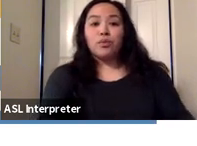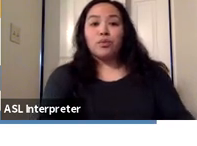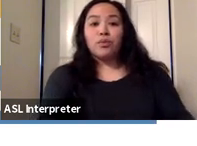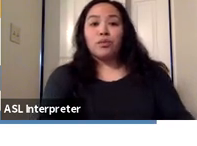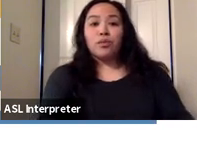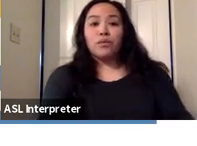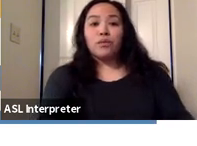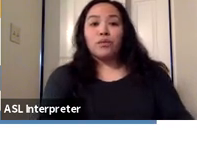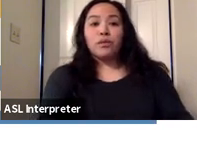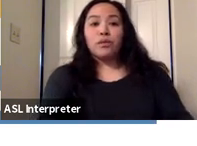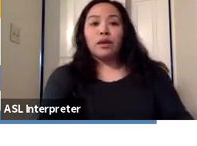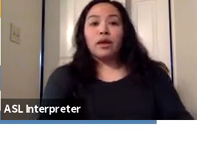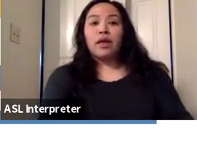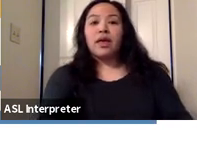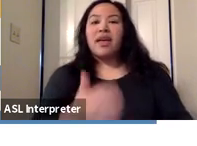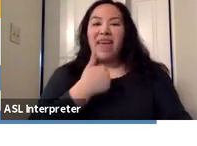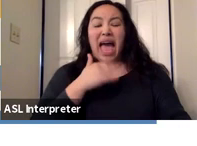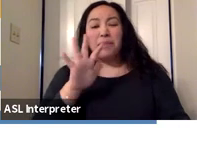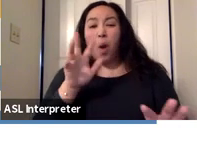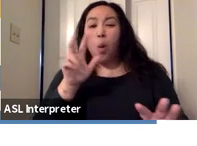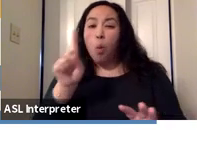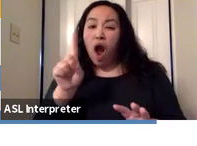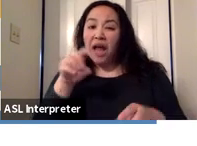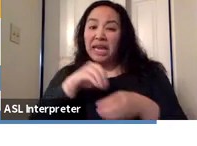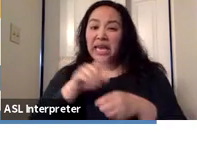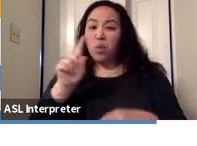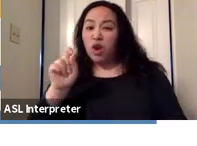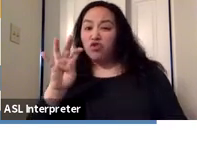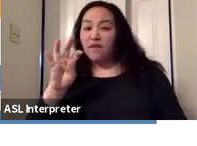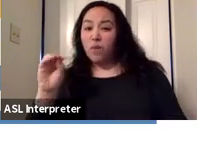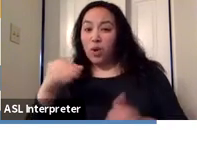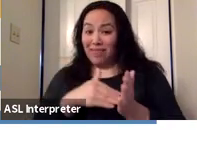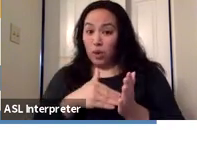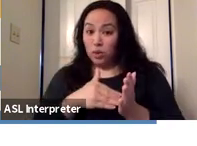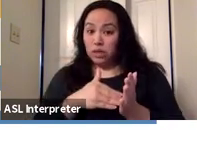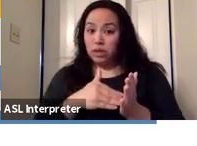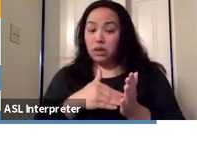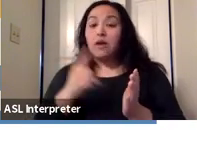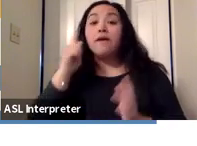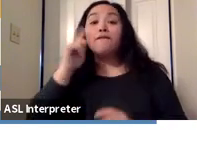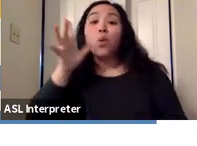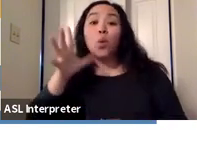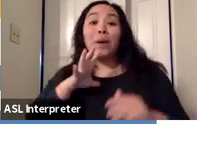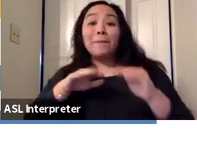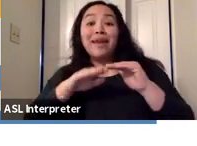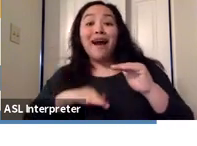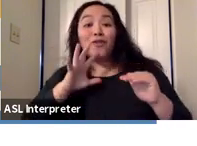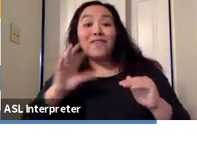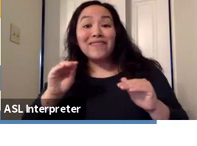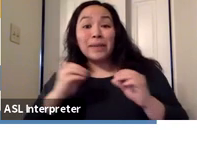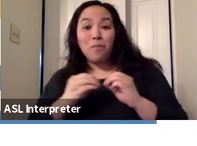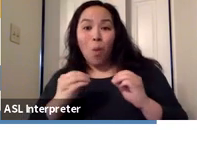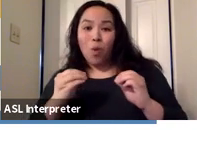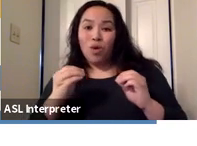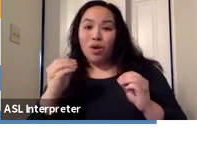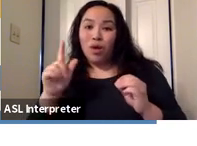140,000. For women older than 50, it's lower. They found about one